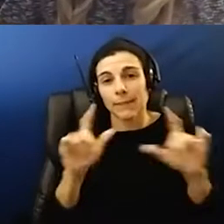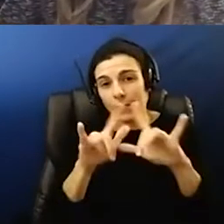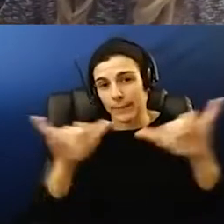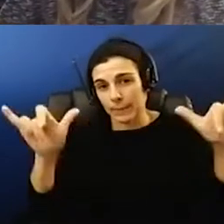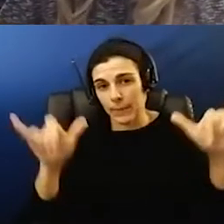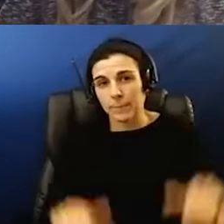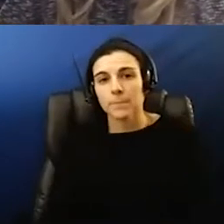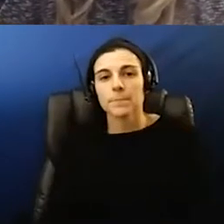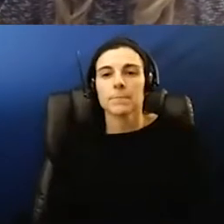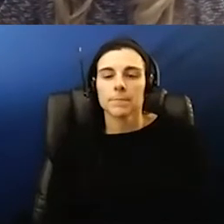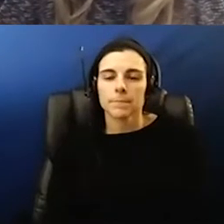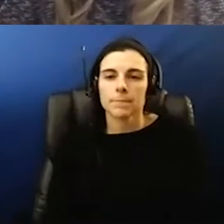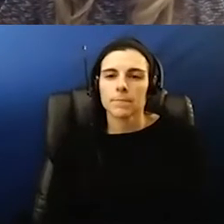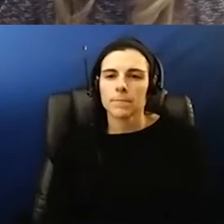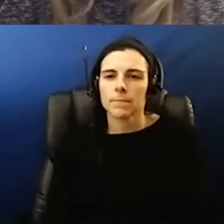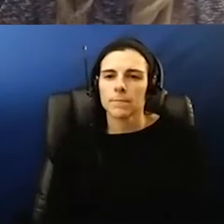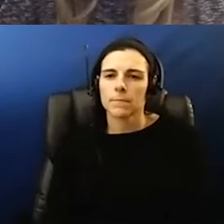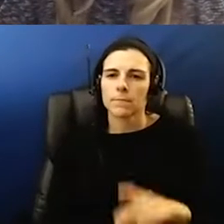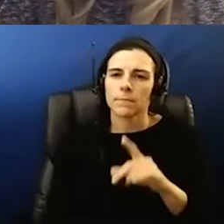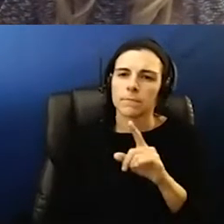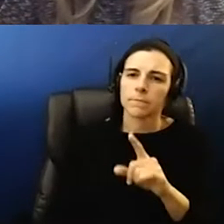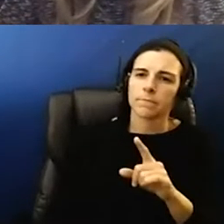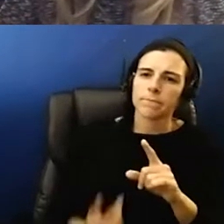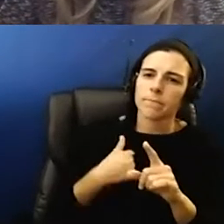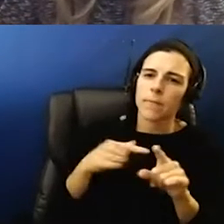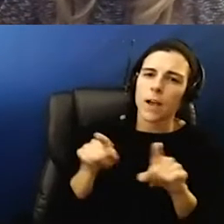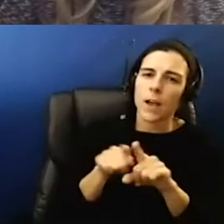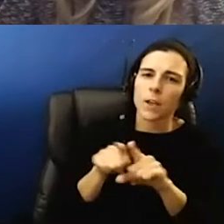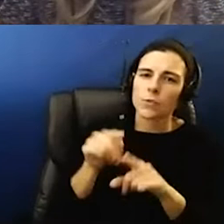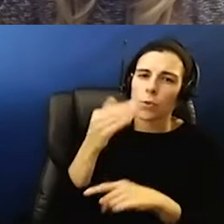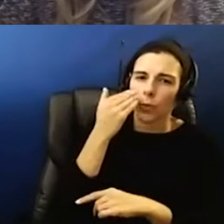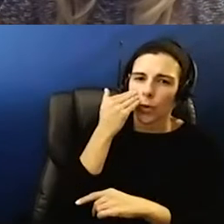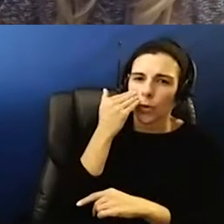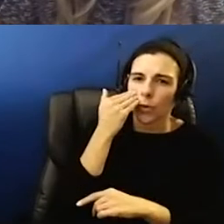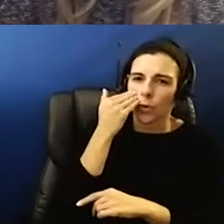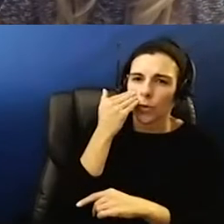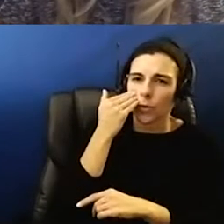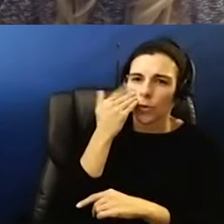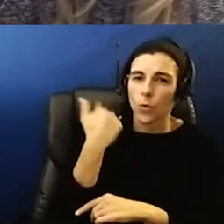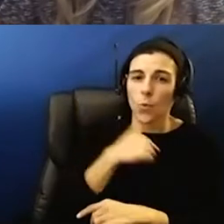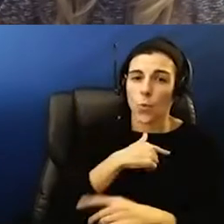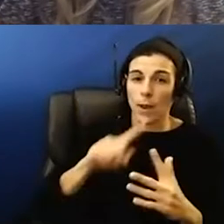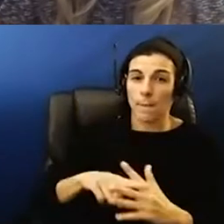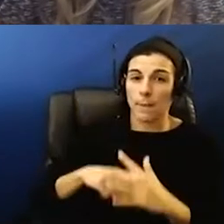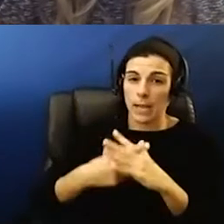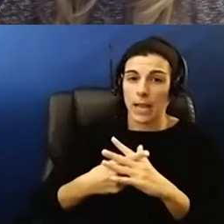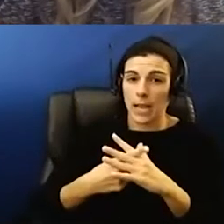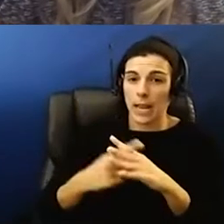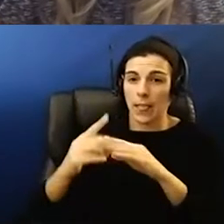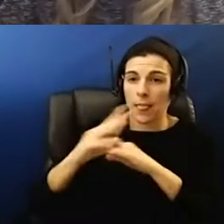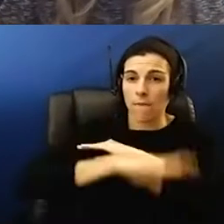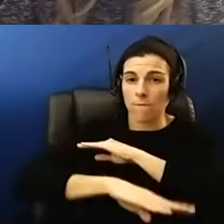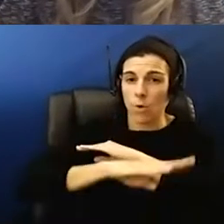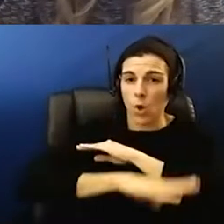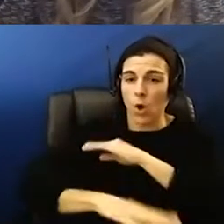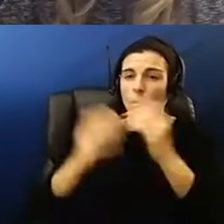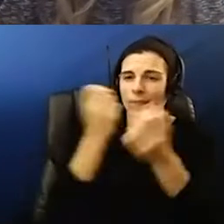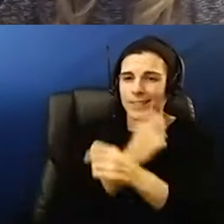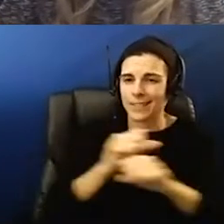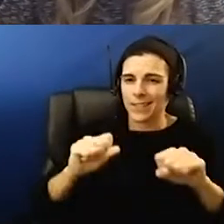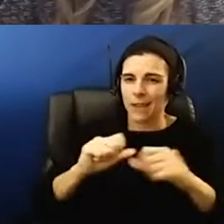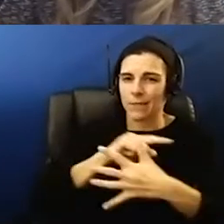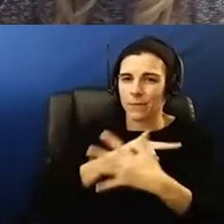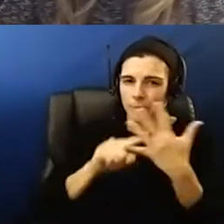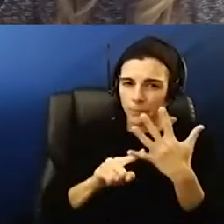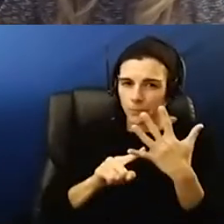you know jenny i also know that from when we began in the fall with the safety protocols and what we were